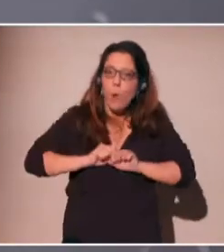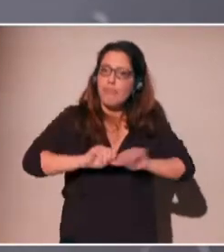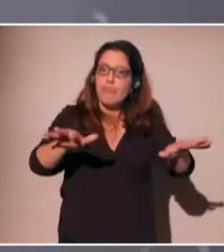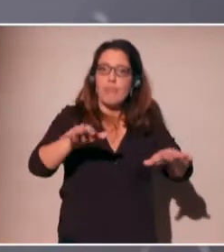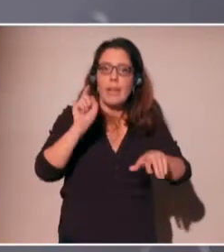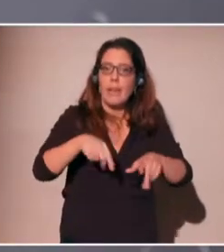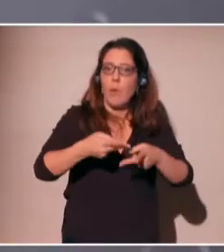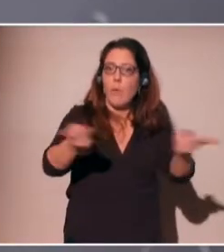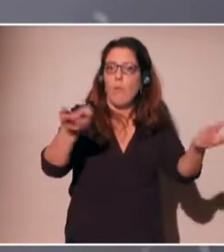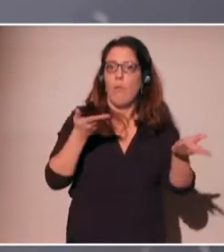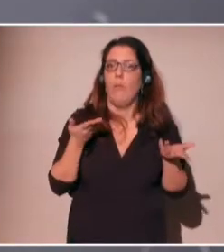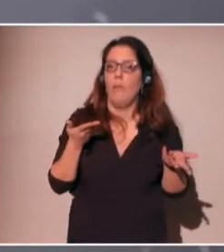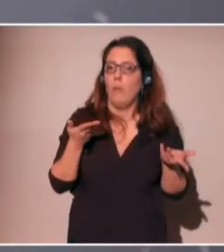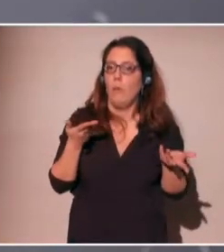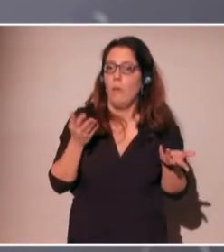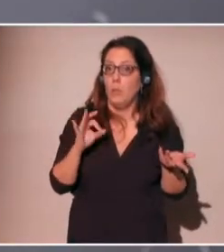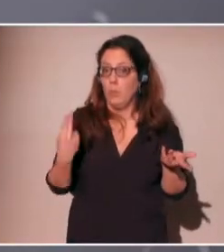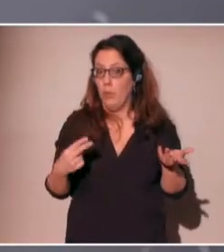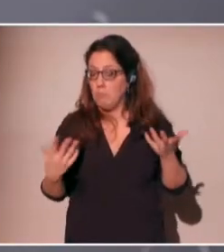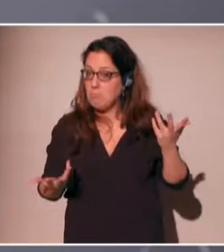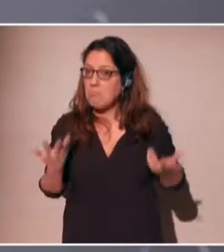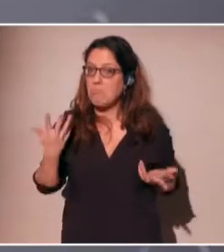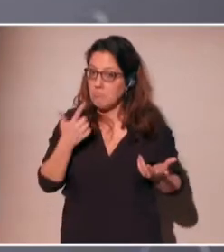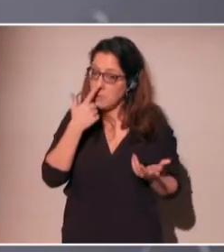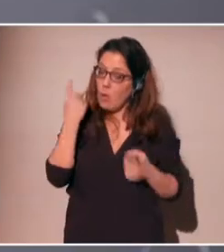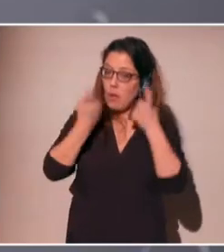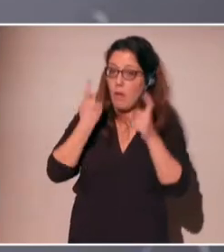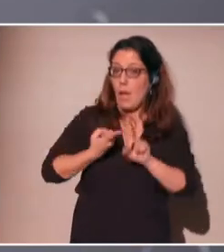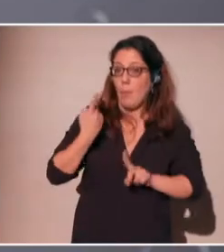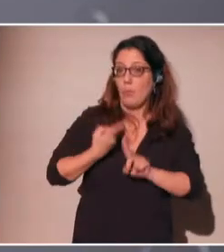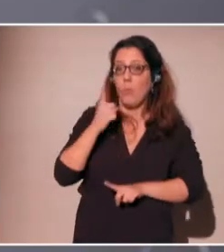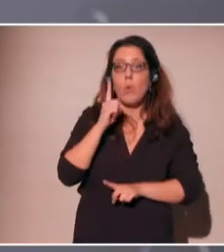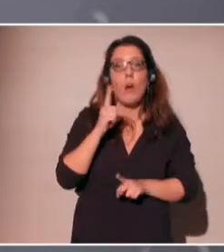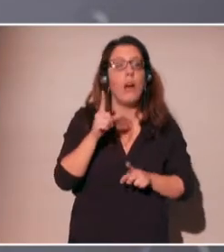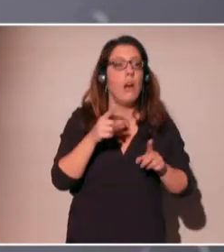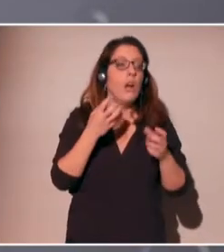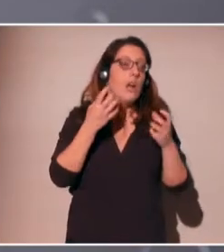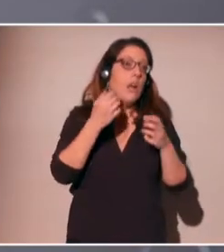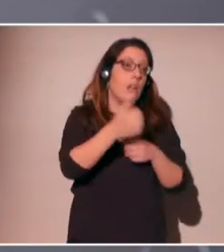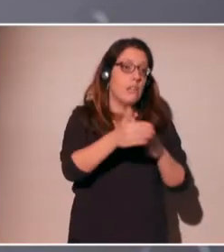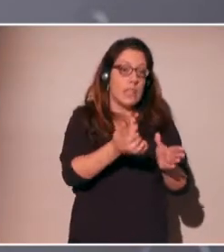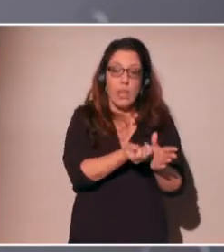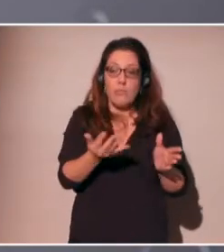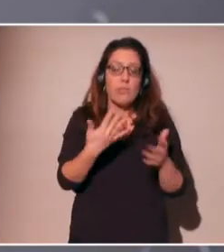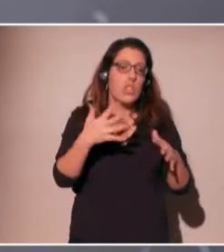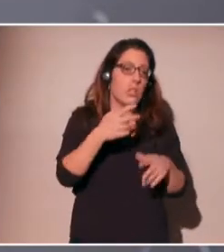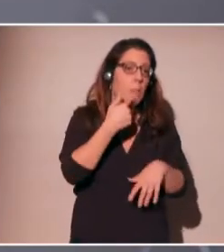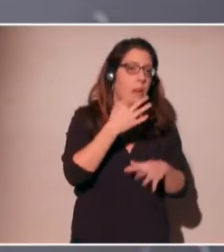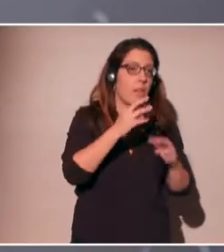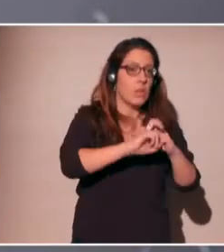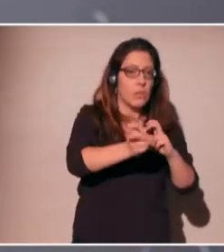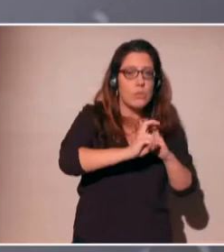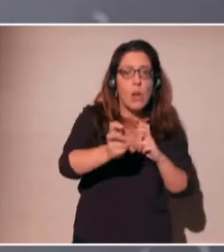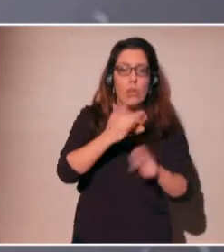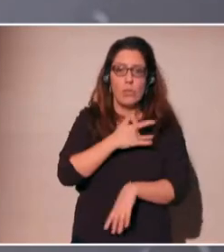that should be made available to others? And I think this is something that we're going to be talking about. We talked about the health sector. We talked about